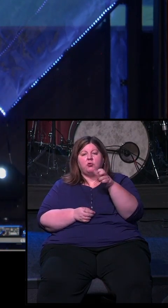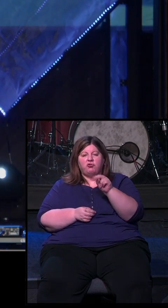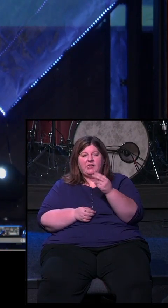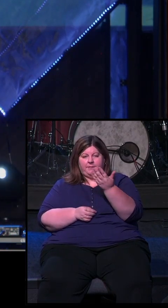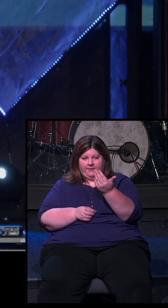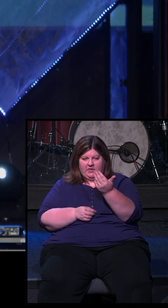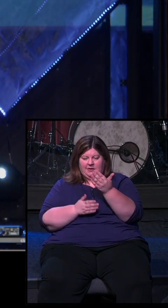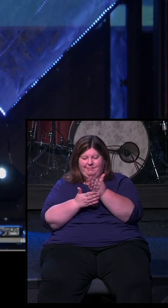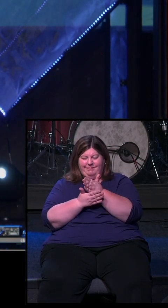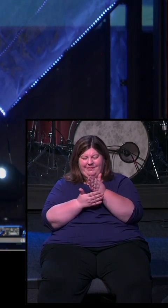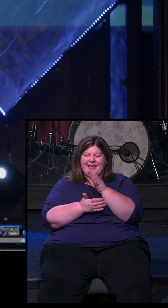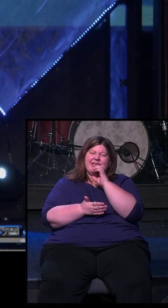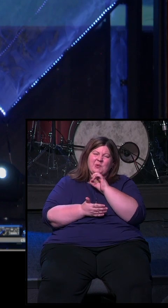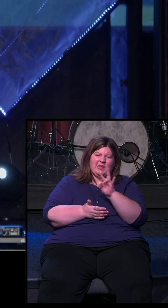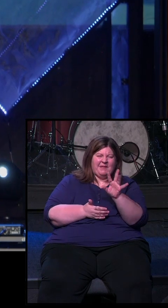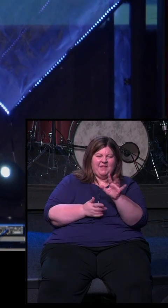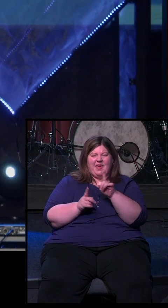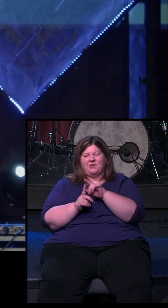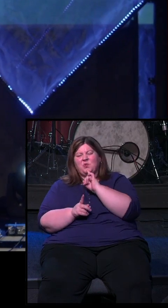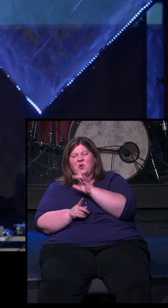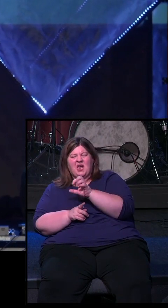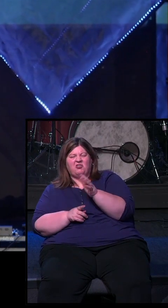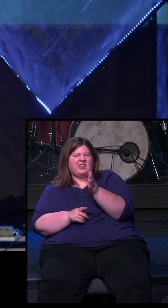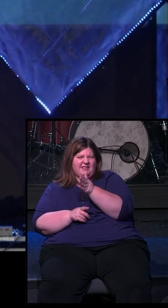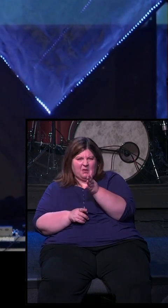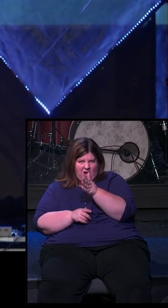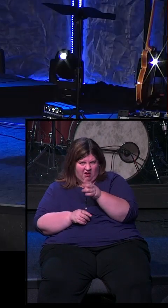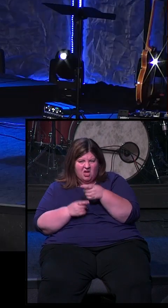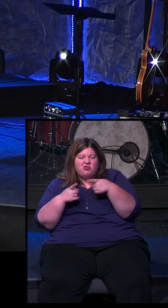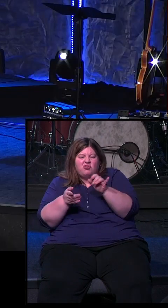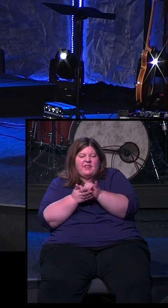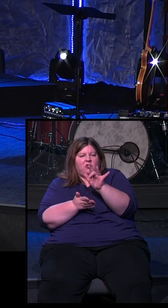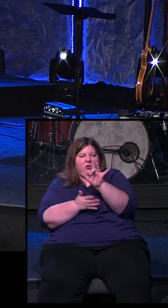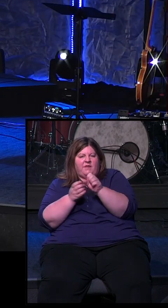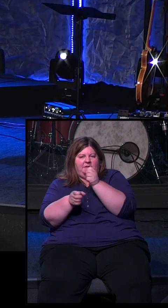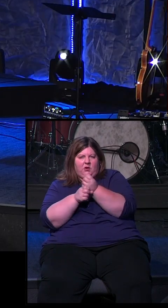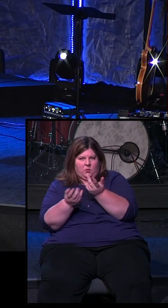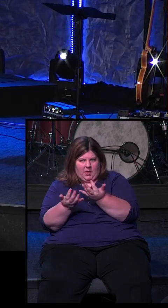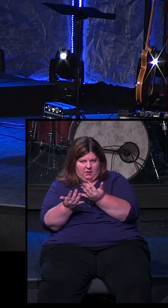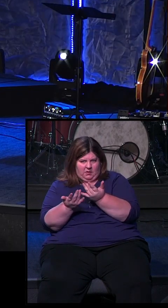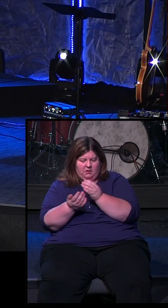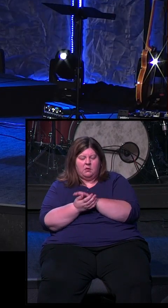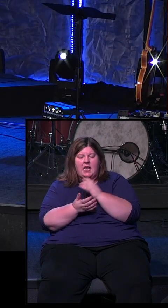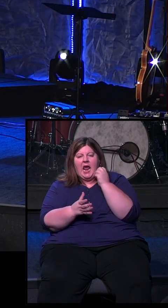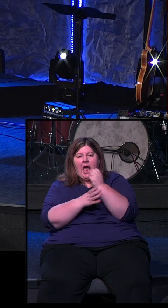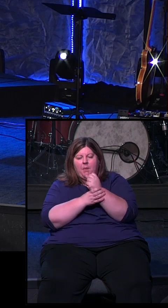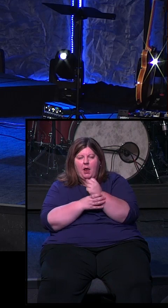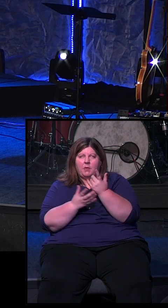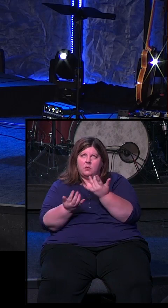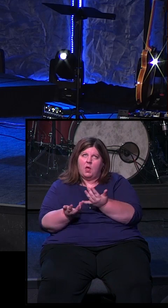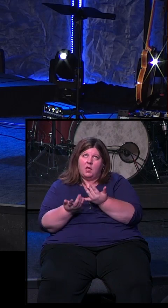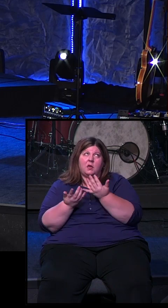somewhere between age 75 and age 100. It's somewhere in that 25-year period of time in Abraham's life where he is